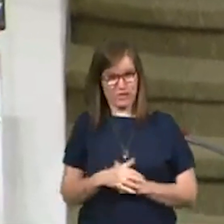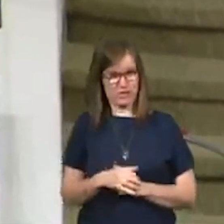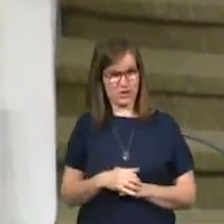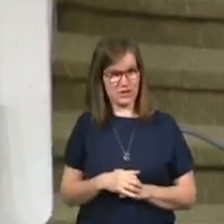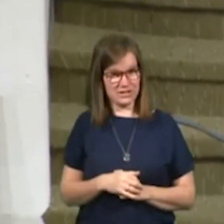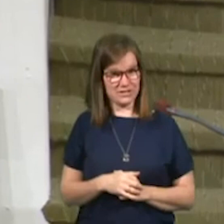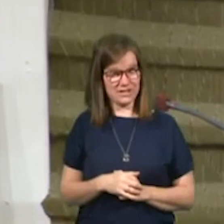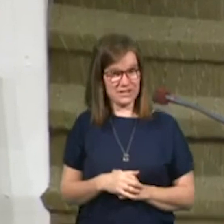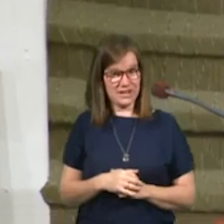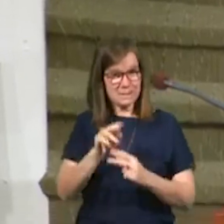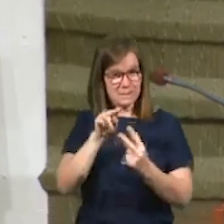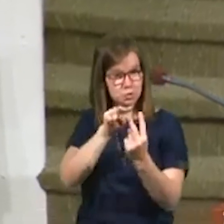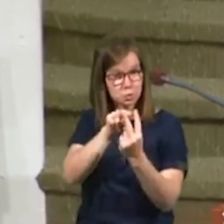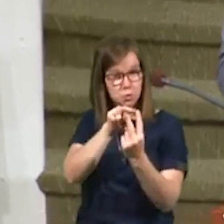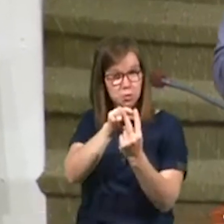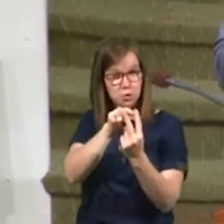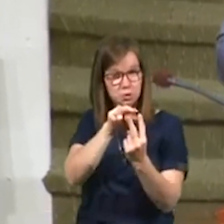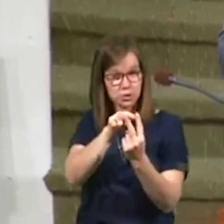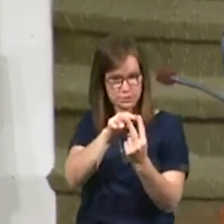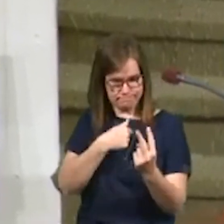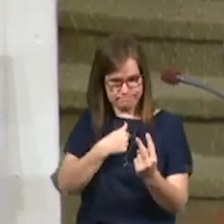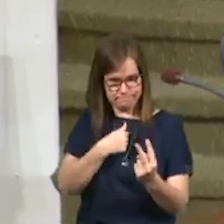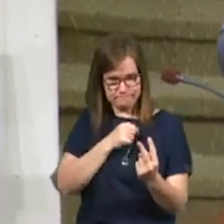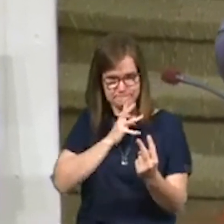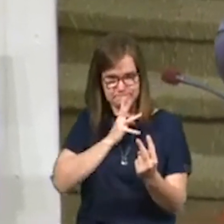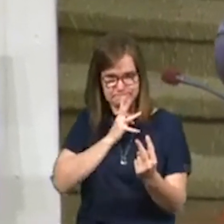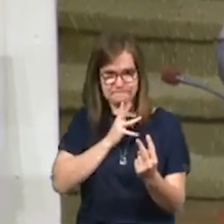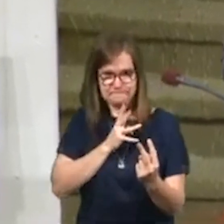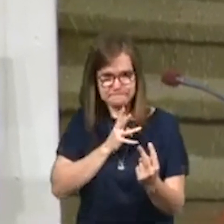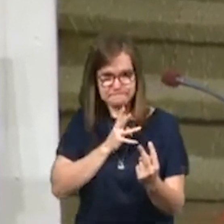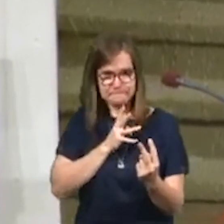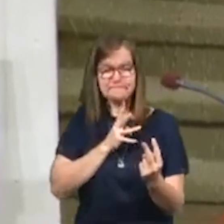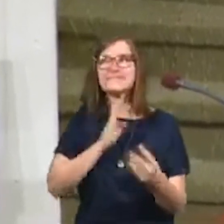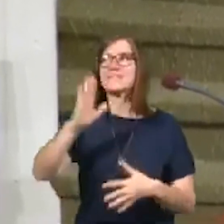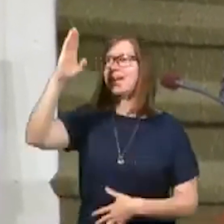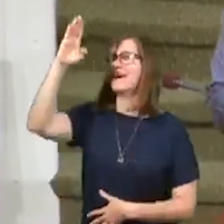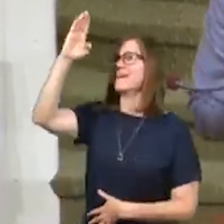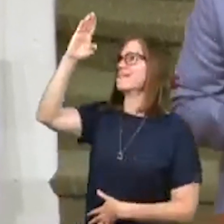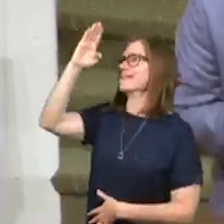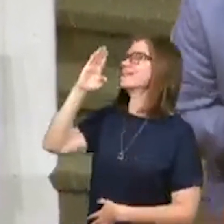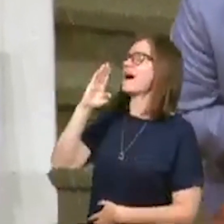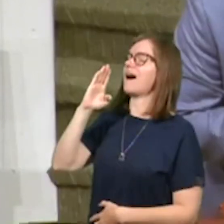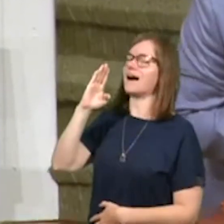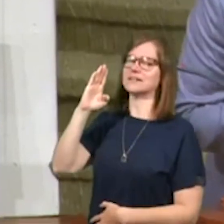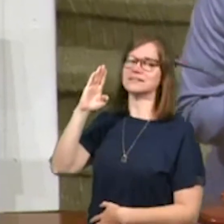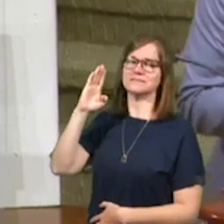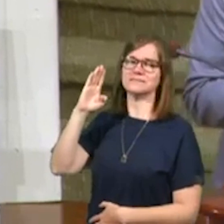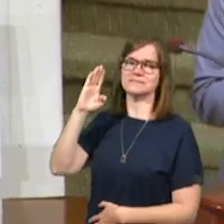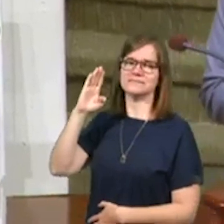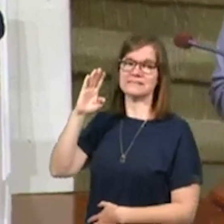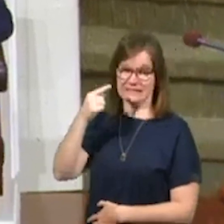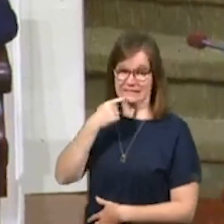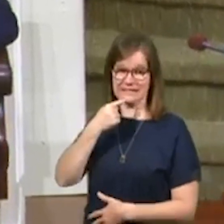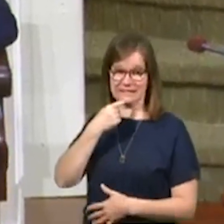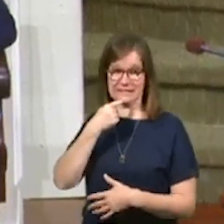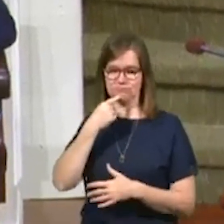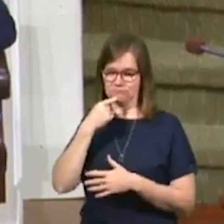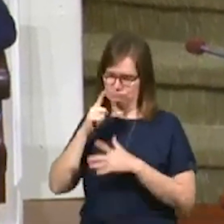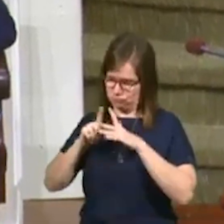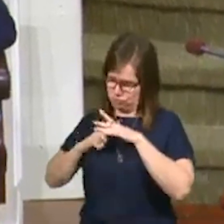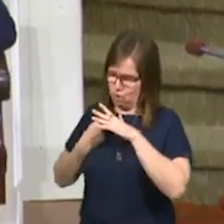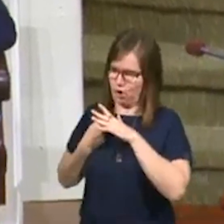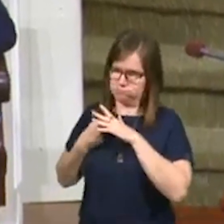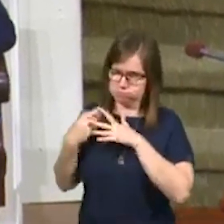but these two words came out of my mouth and God set some things in motion.